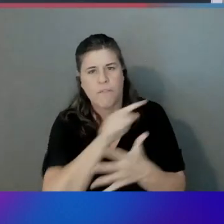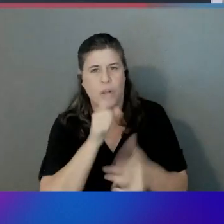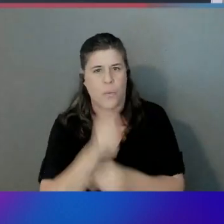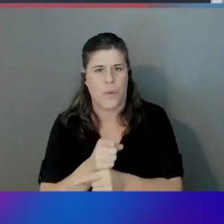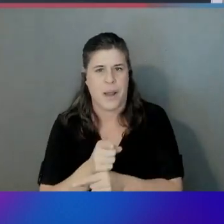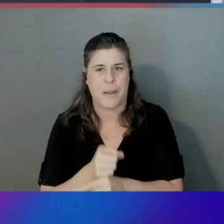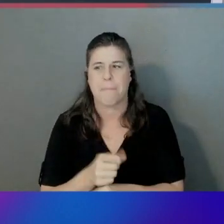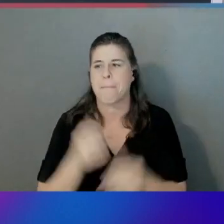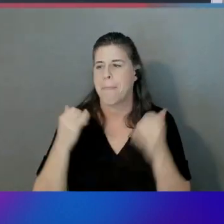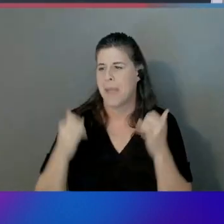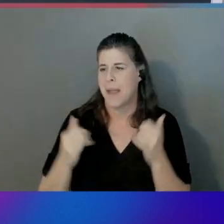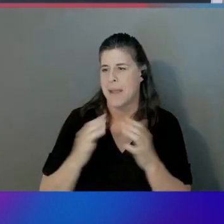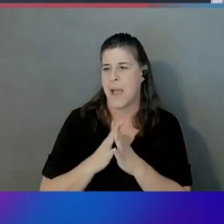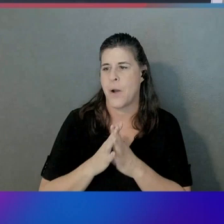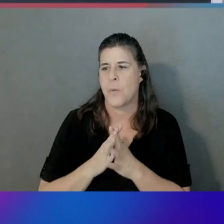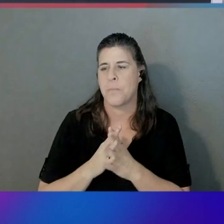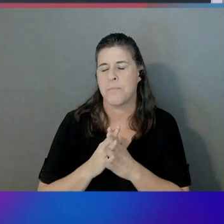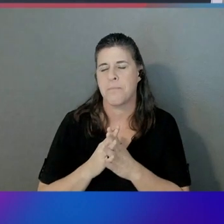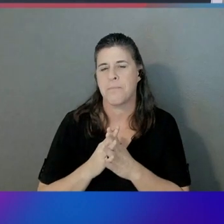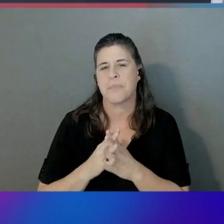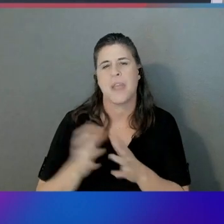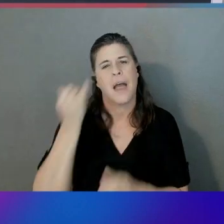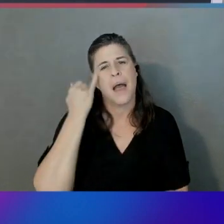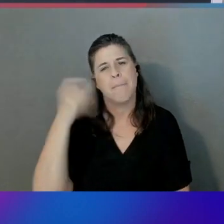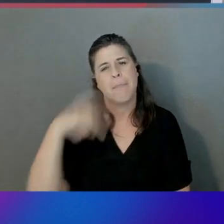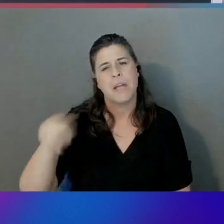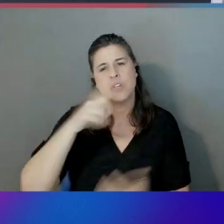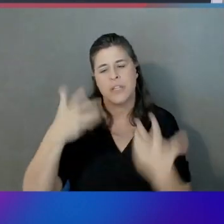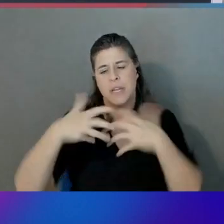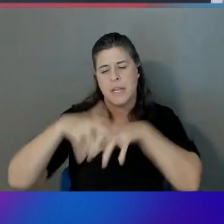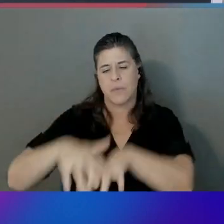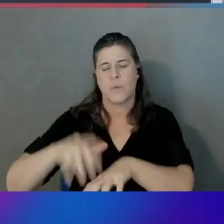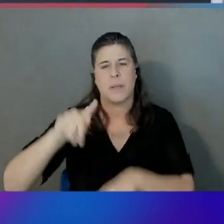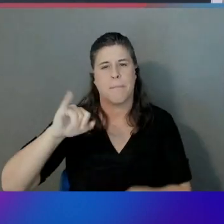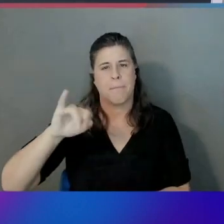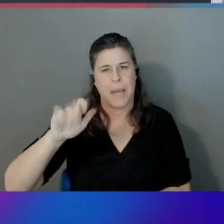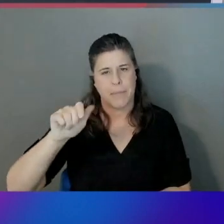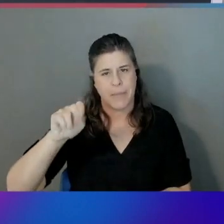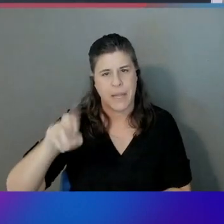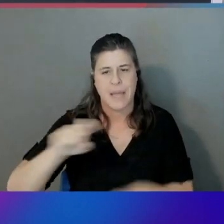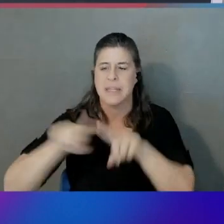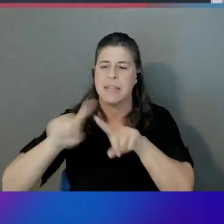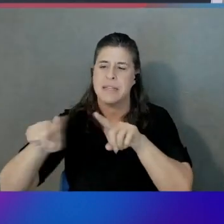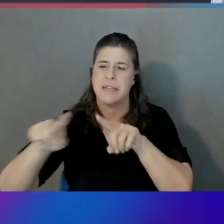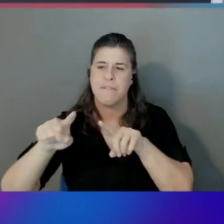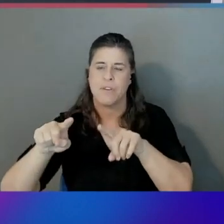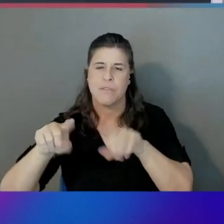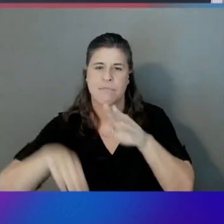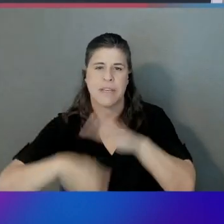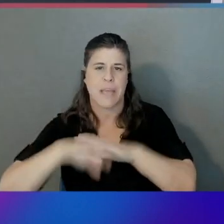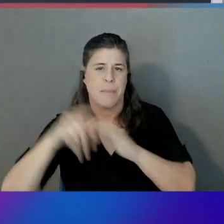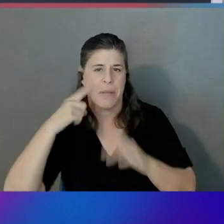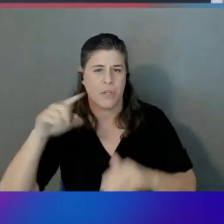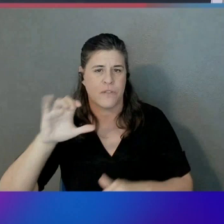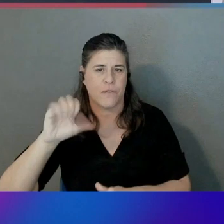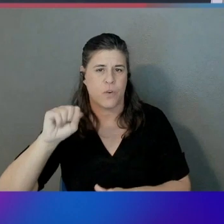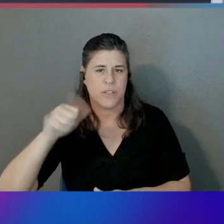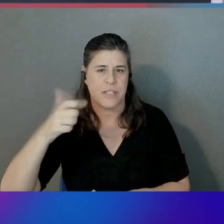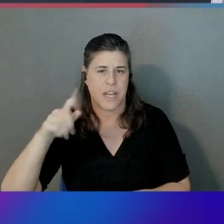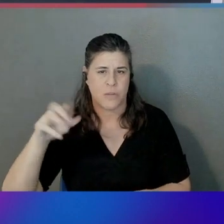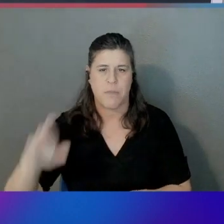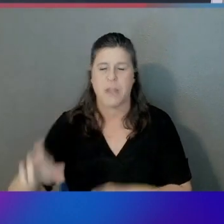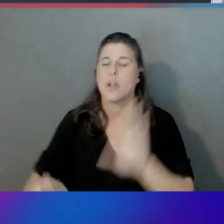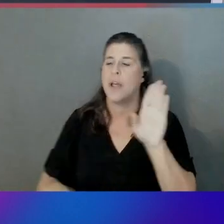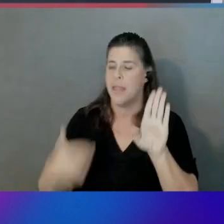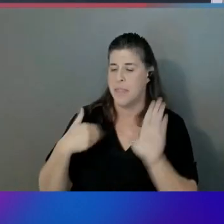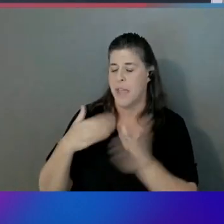I imagine this integrates well with pipelines and all the other capabilities that's in SageMaker as well. So there are like, since it's in